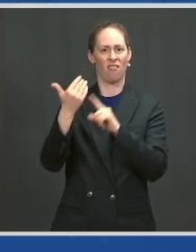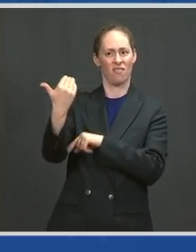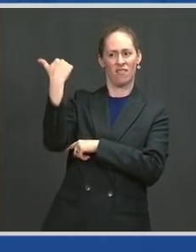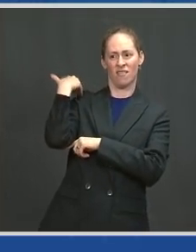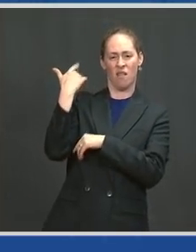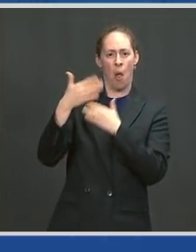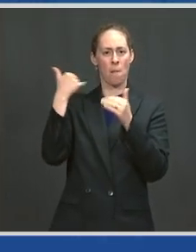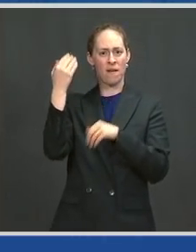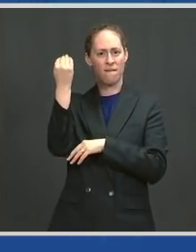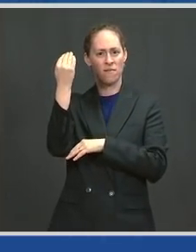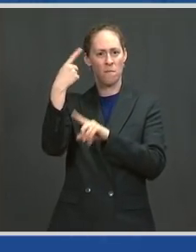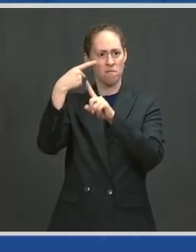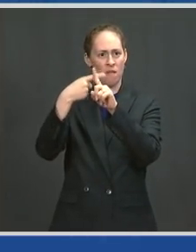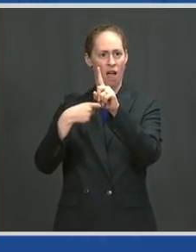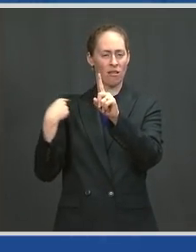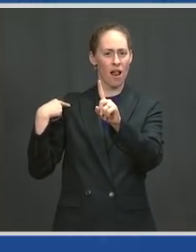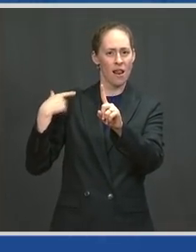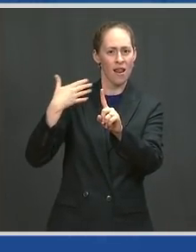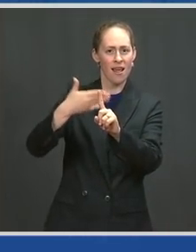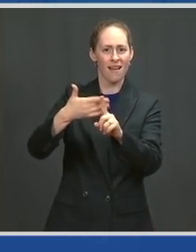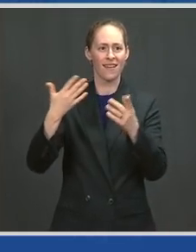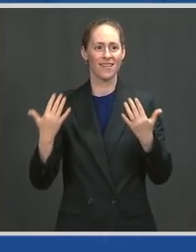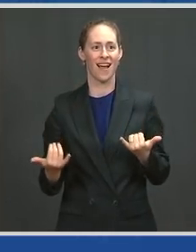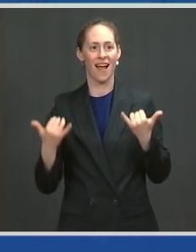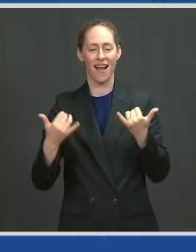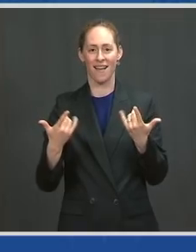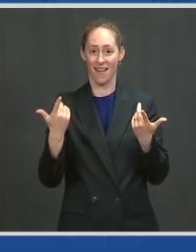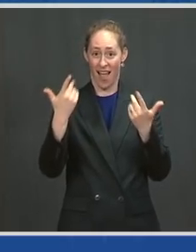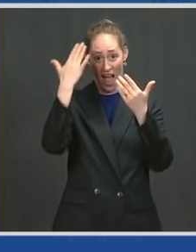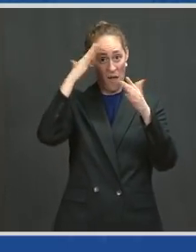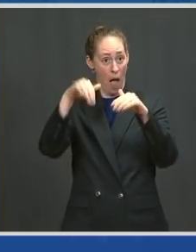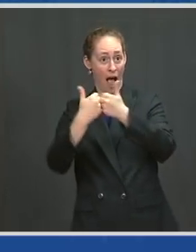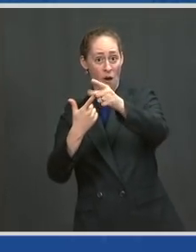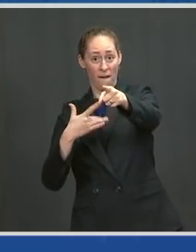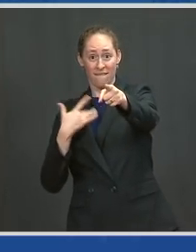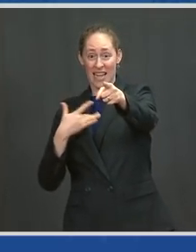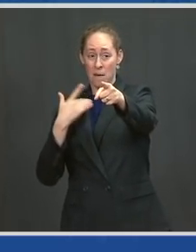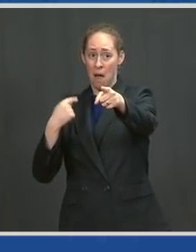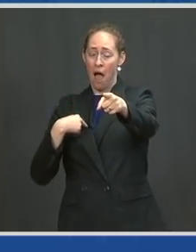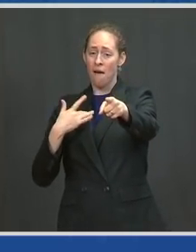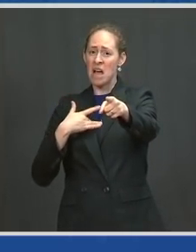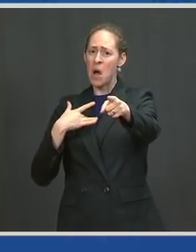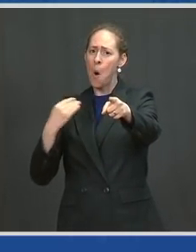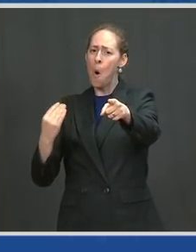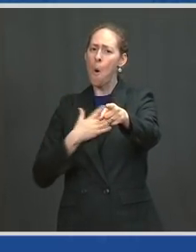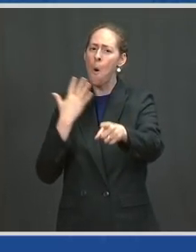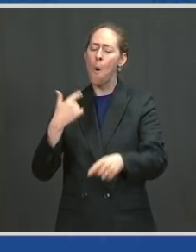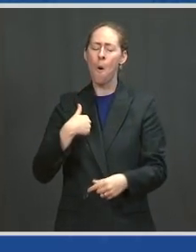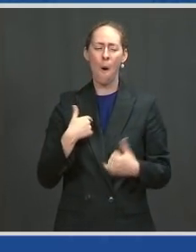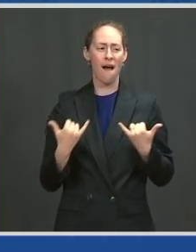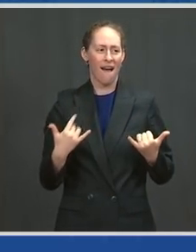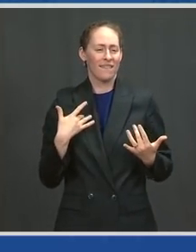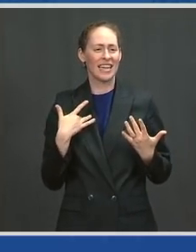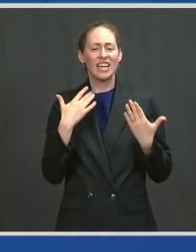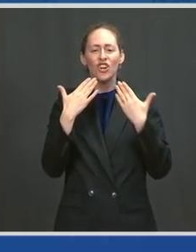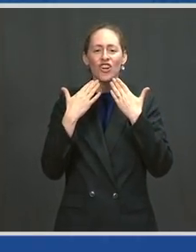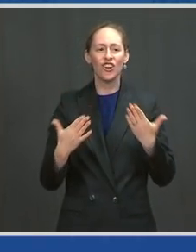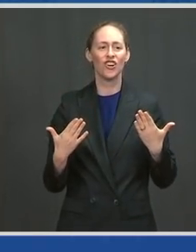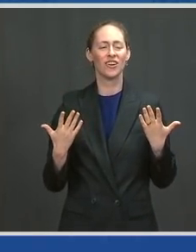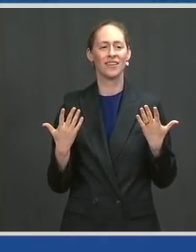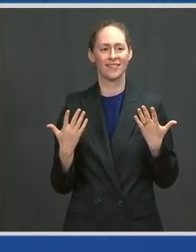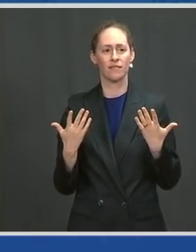know about for you, but for me, that feels really good. For this, we can thank the vaccines